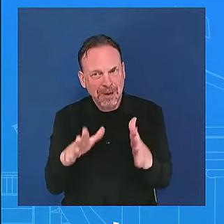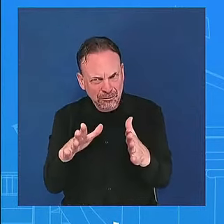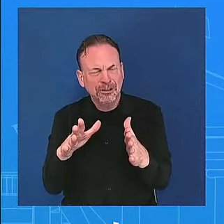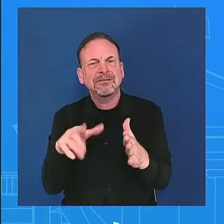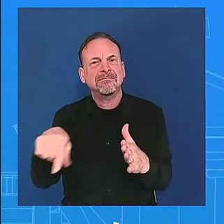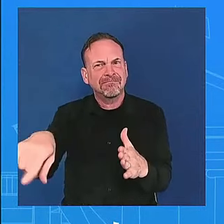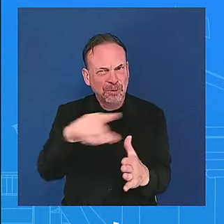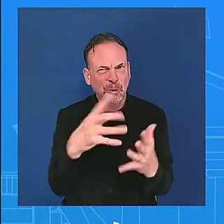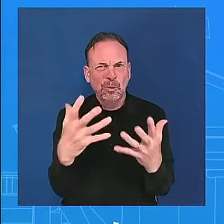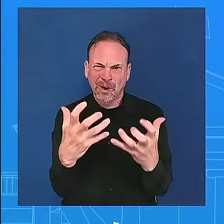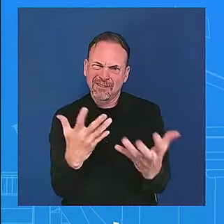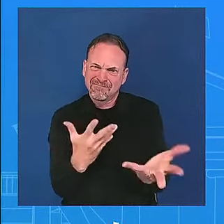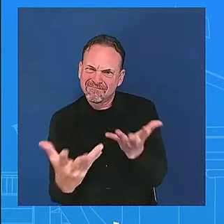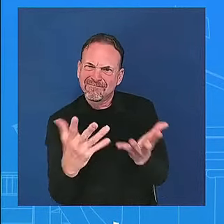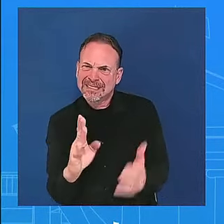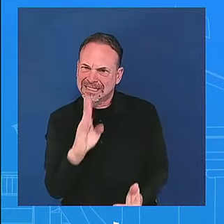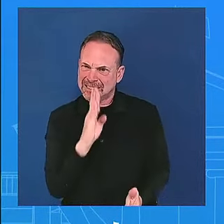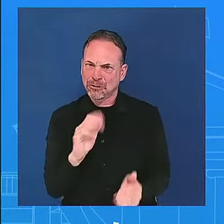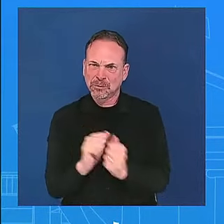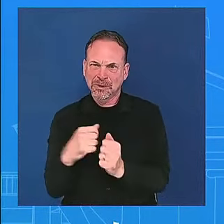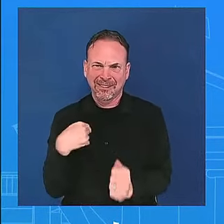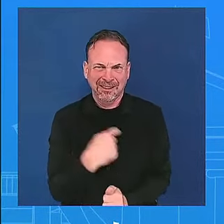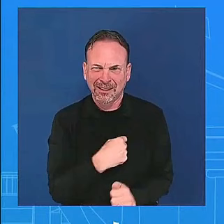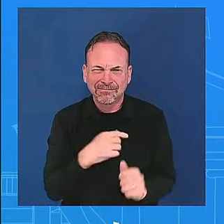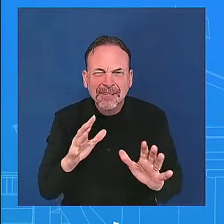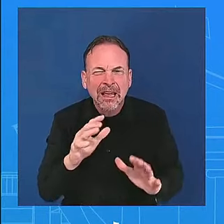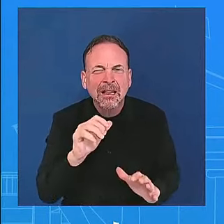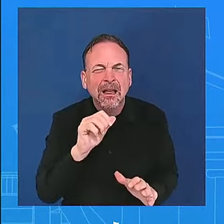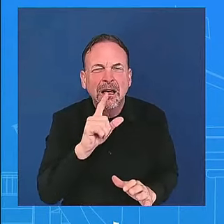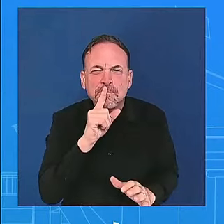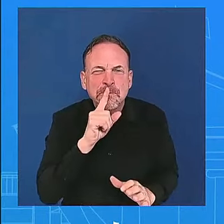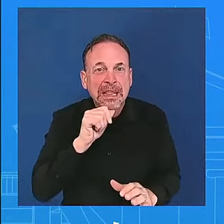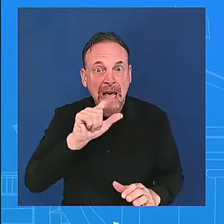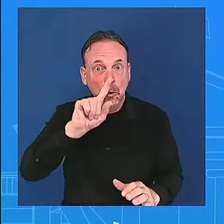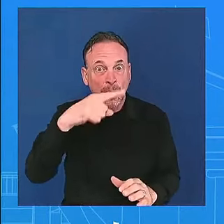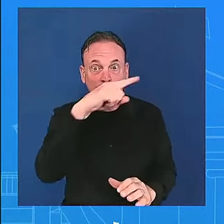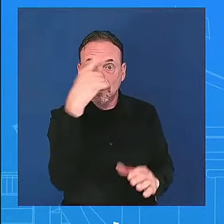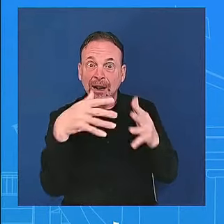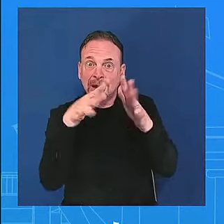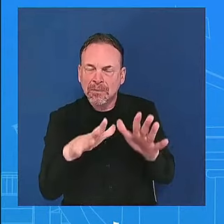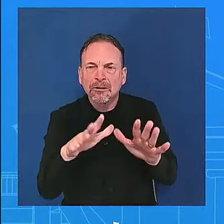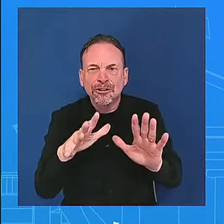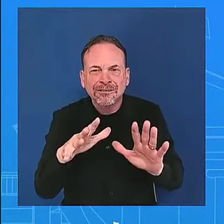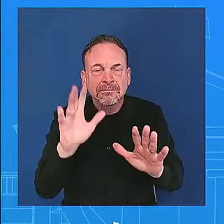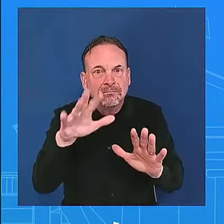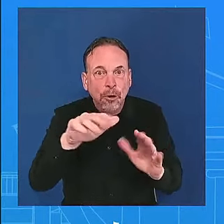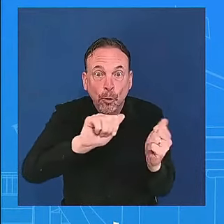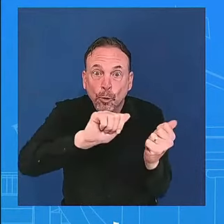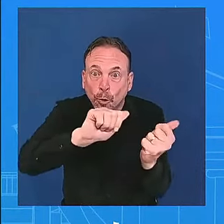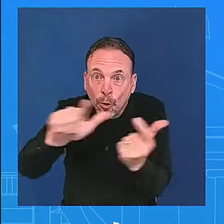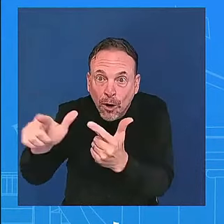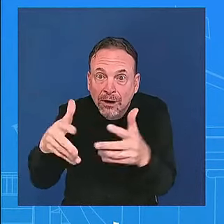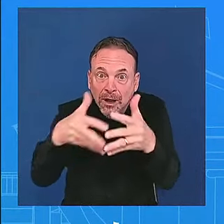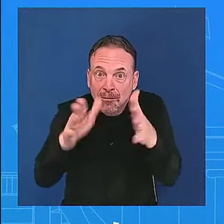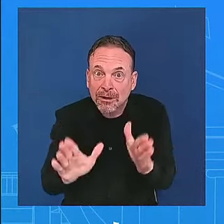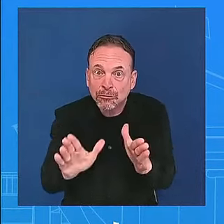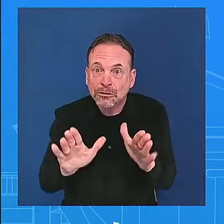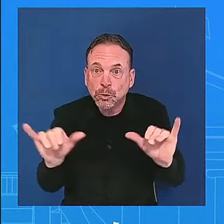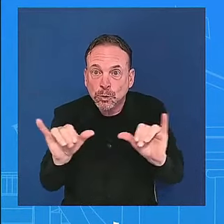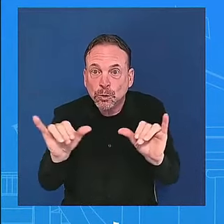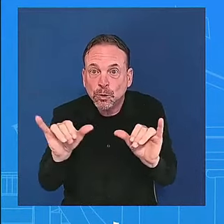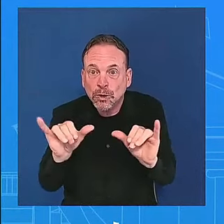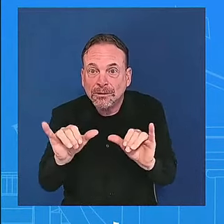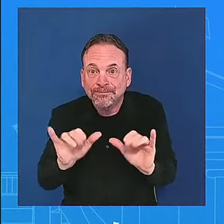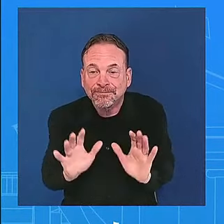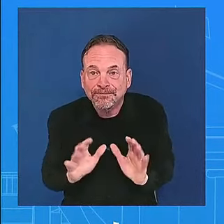so that is certainly something that we will continue to do uh and uh and we take that very very seriously as far as the nabj that is something